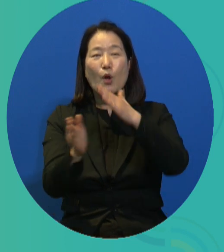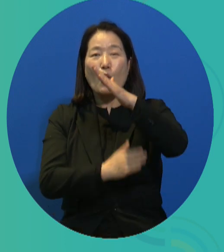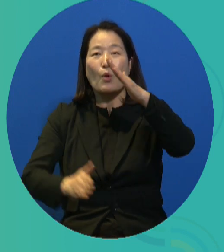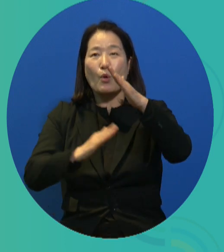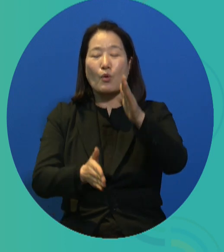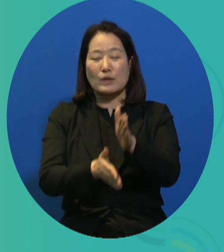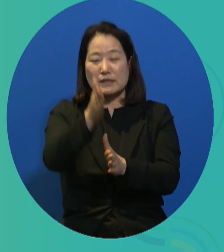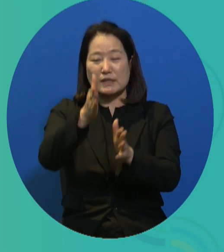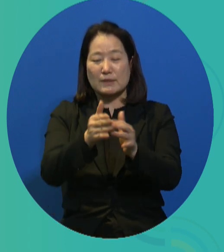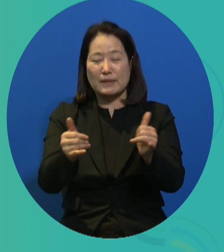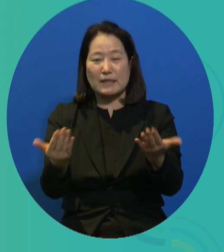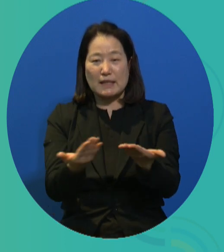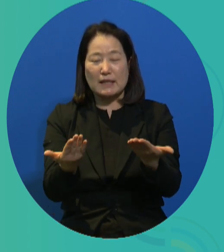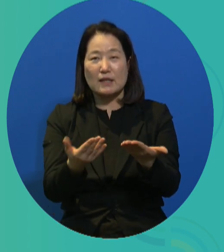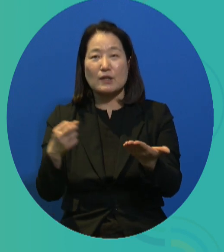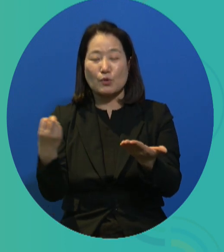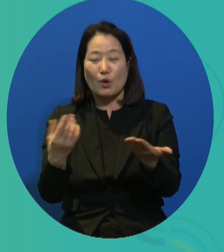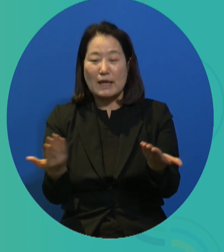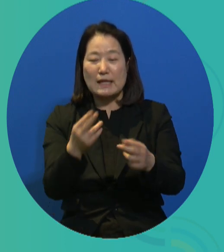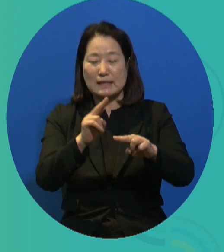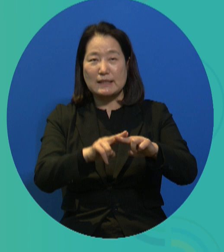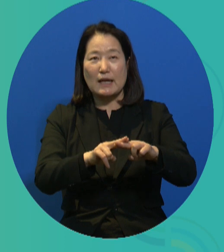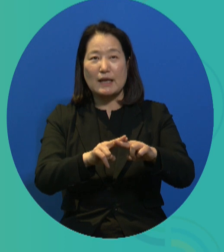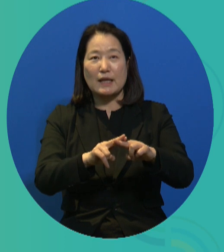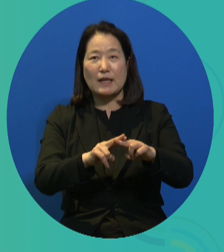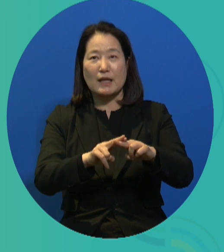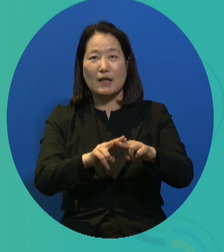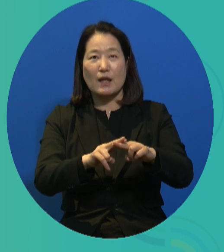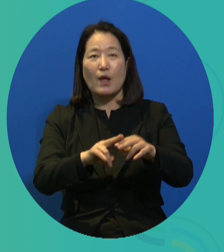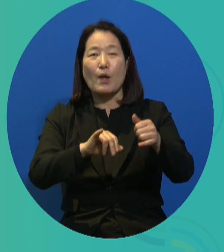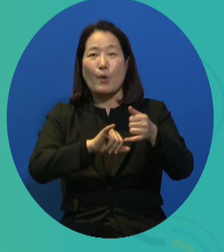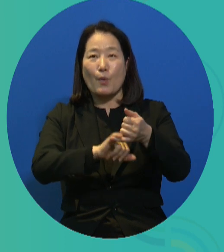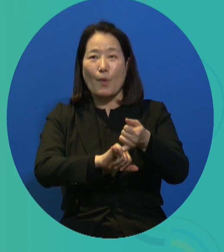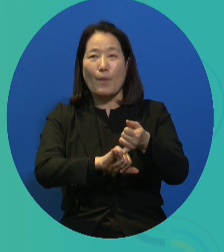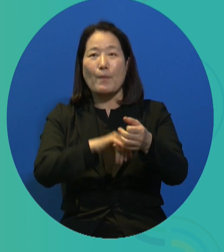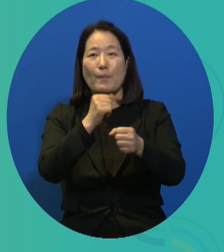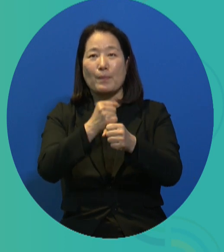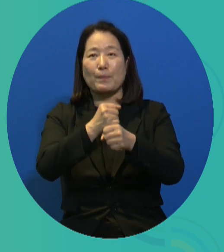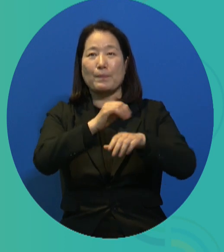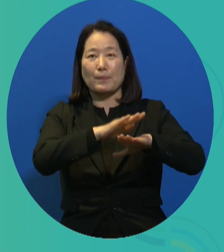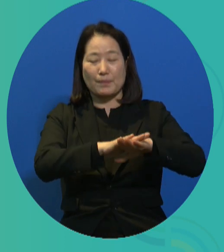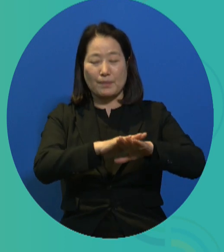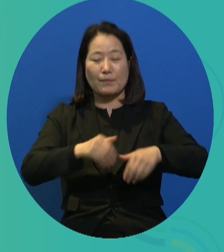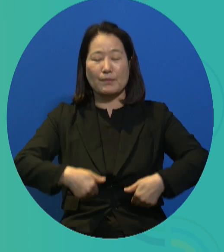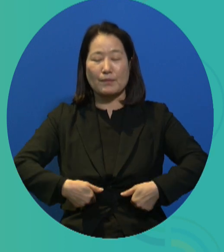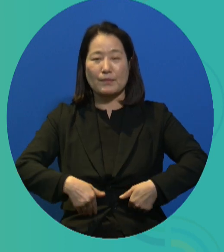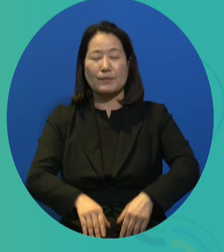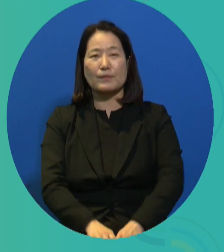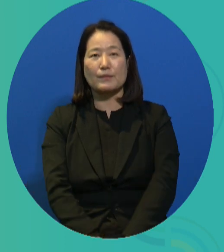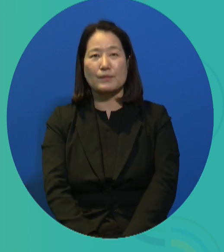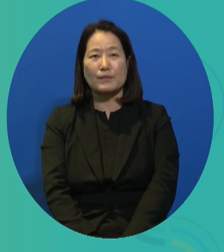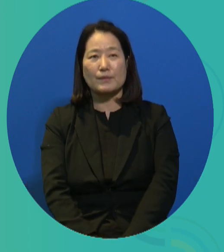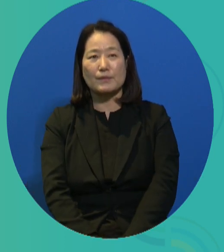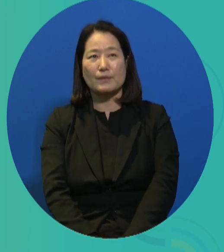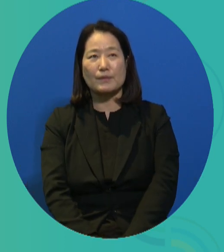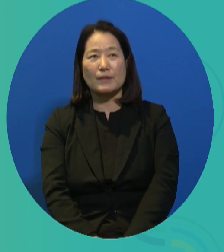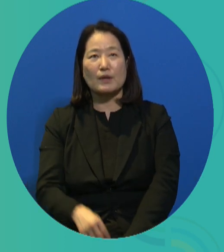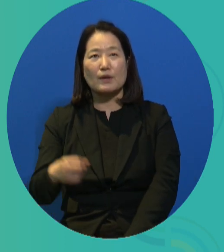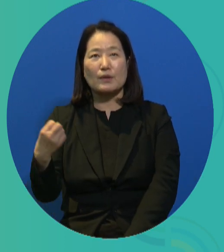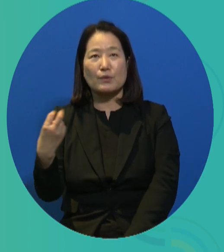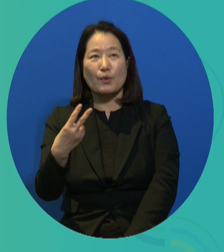This idea is that of public citizen labor and job guarantee system. These